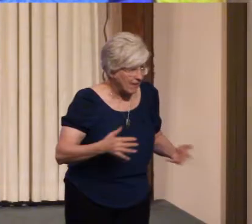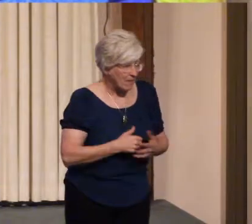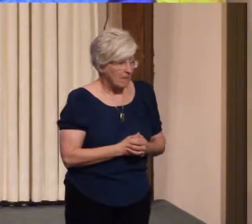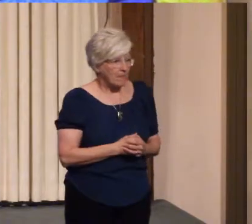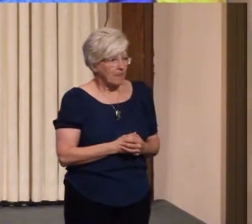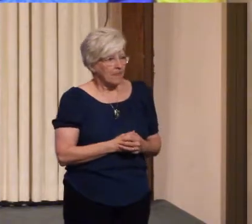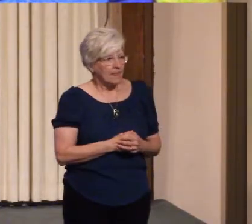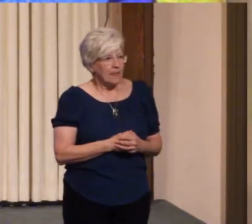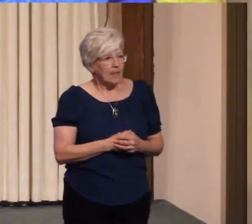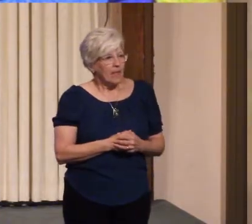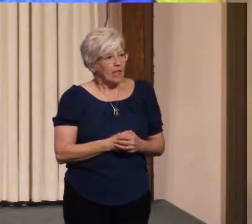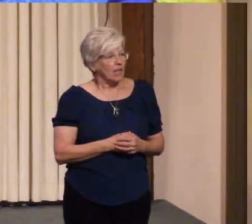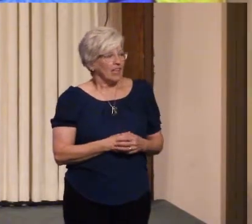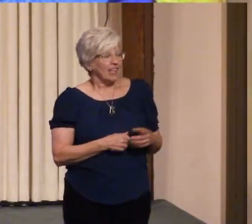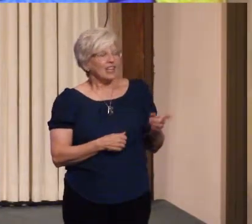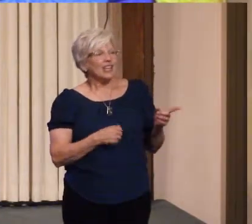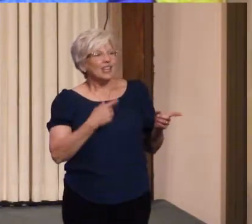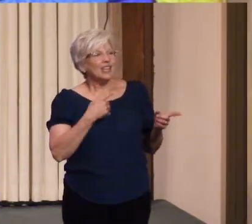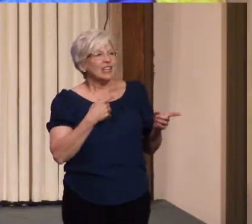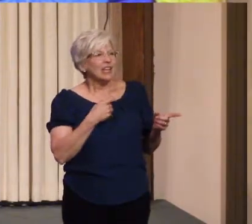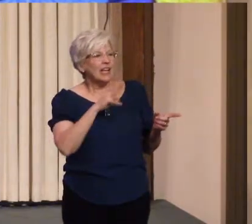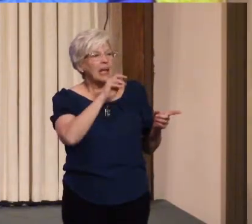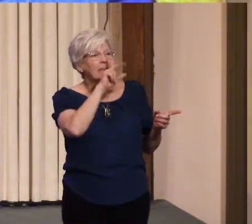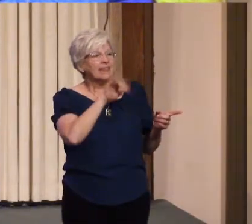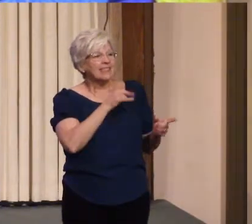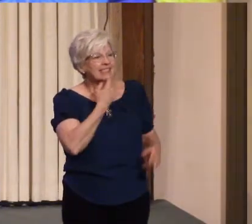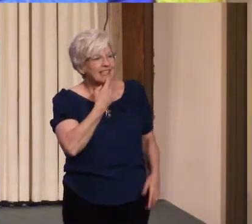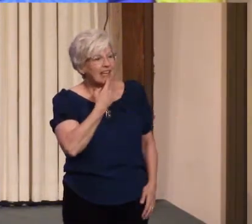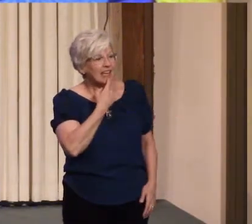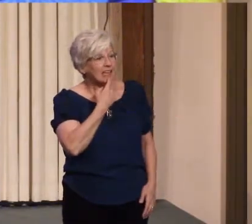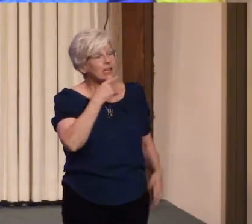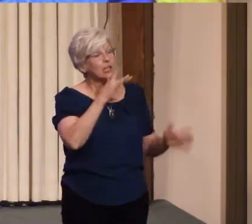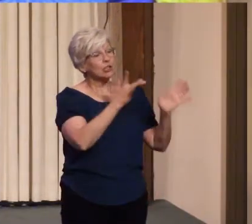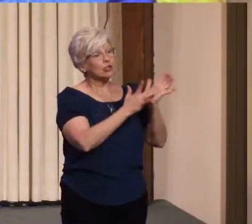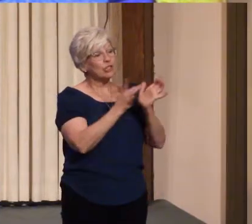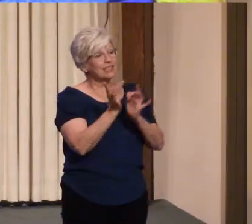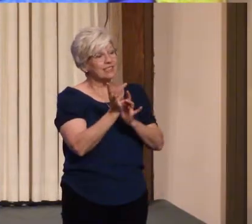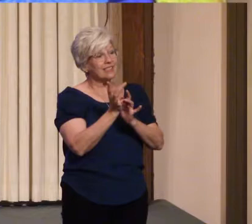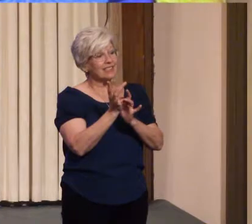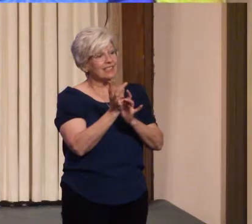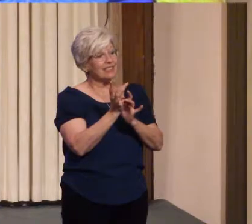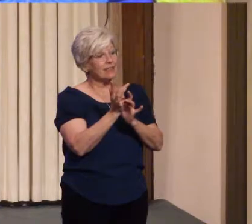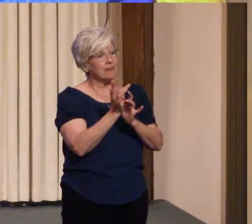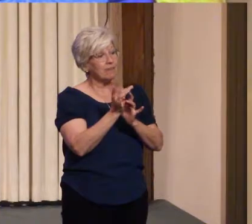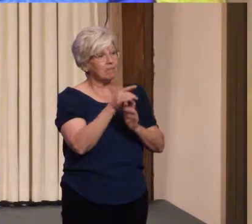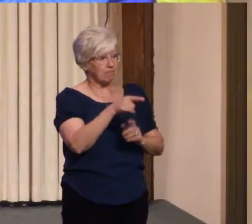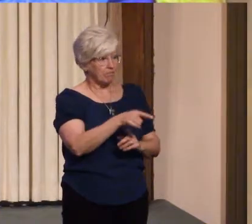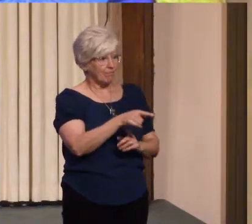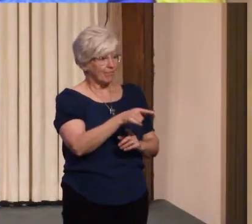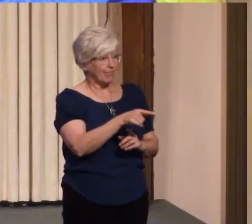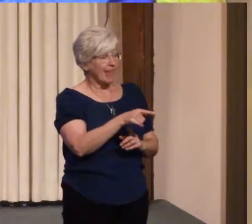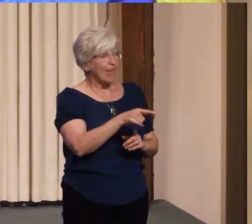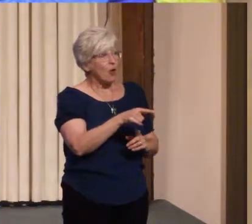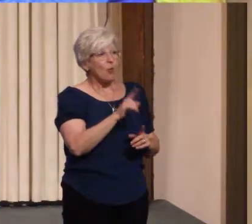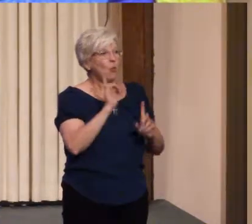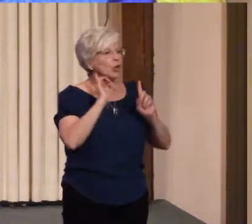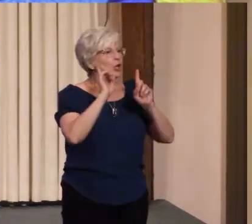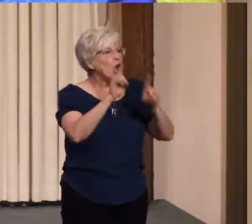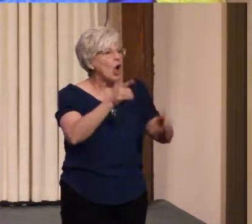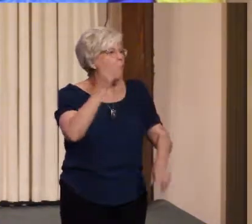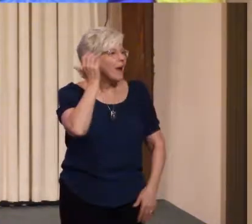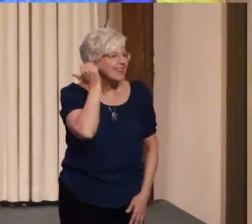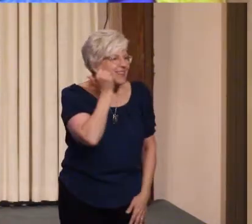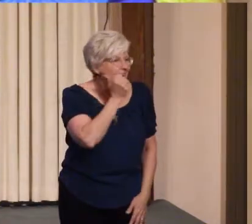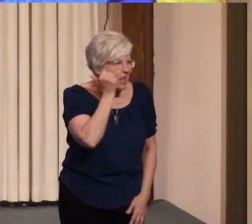And she points out that Jesus, our brother, would go away daily and spend time in prayer and